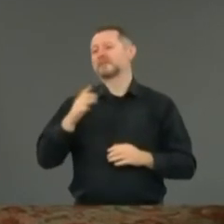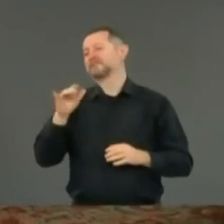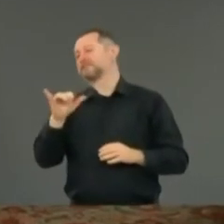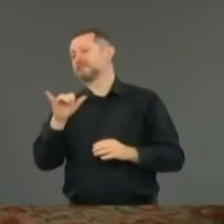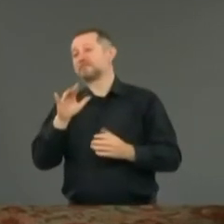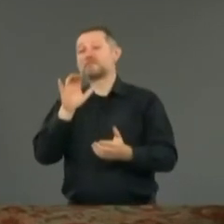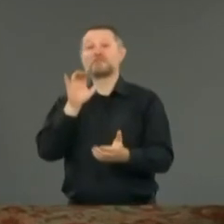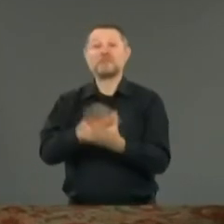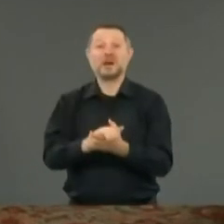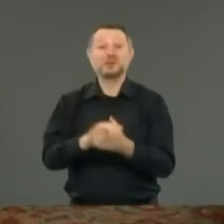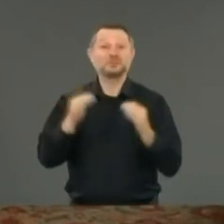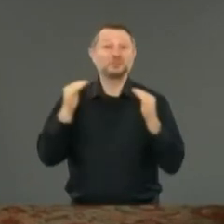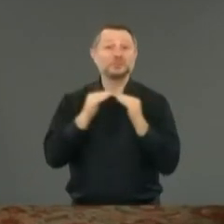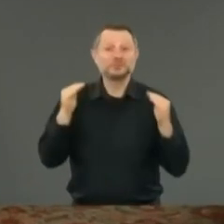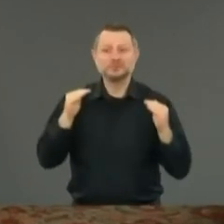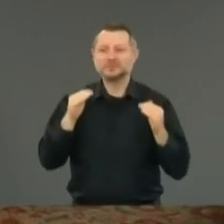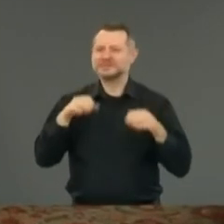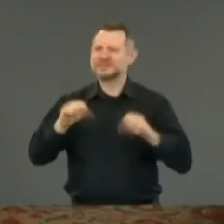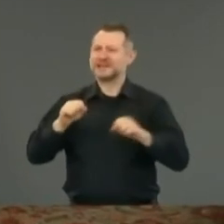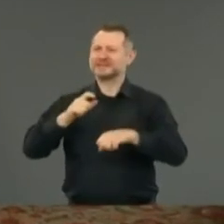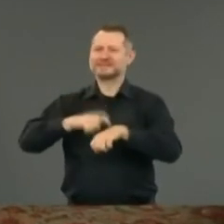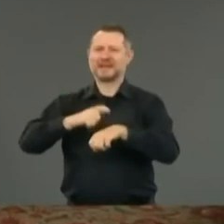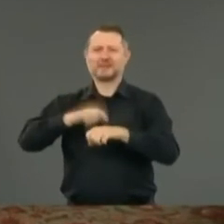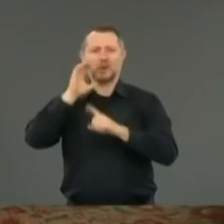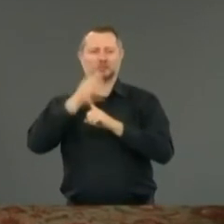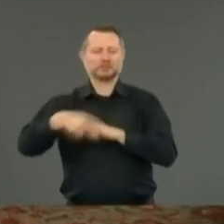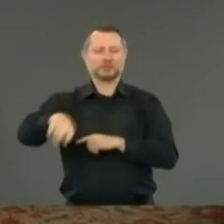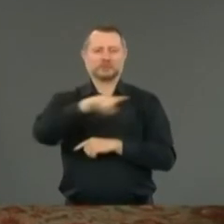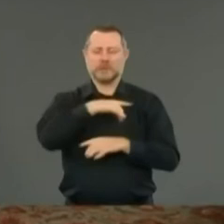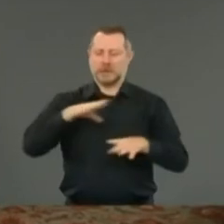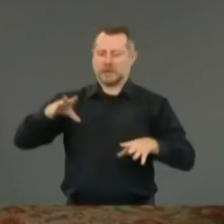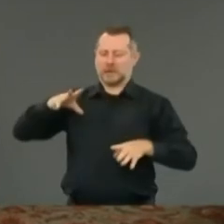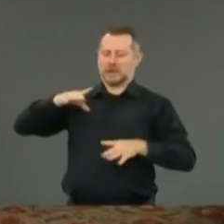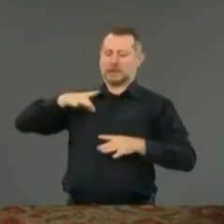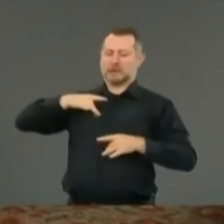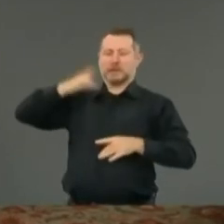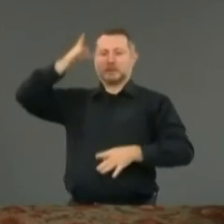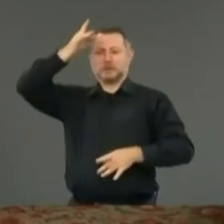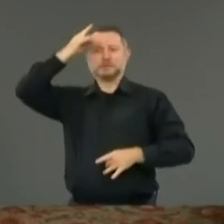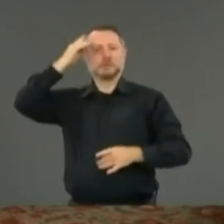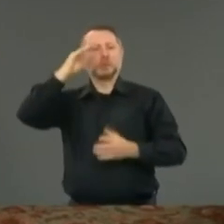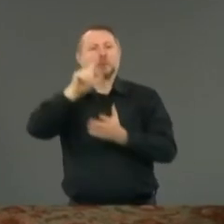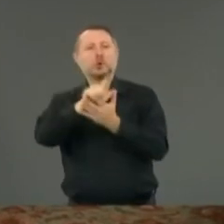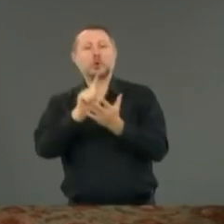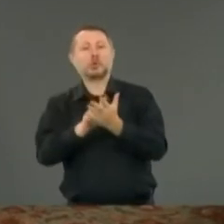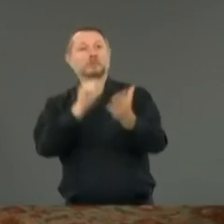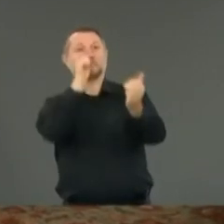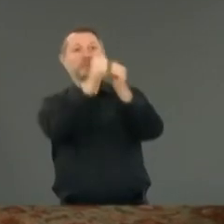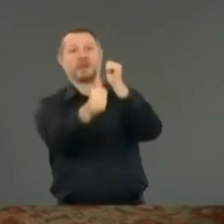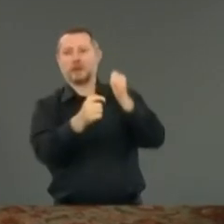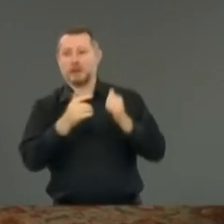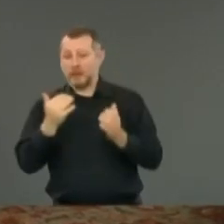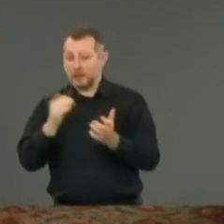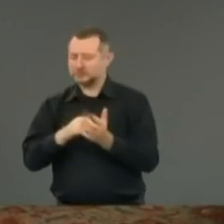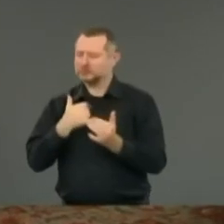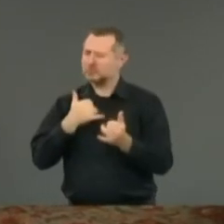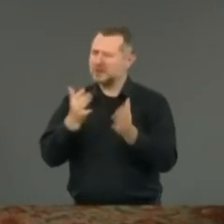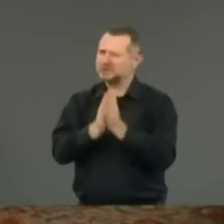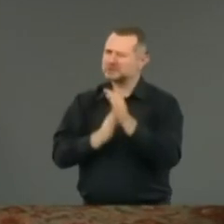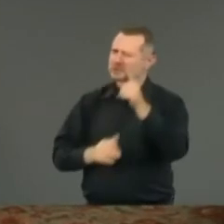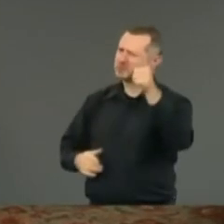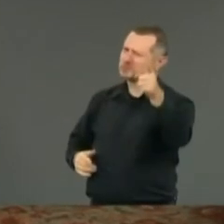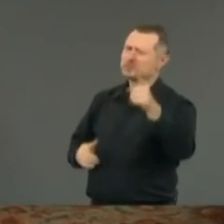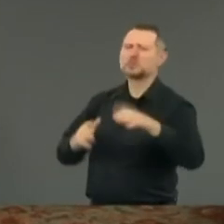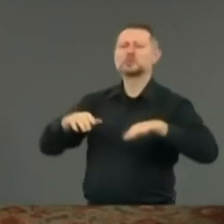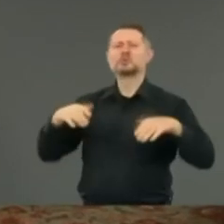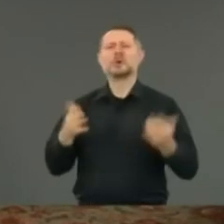time for the culture to sort of catch up to what the law had been. So, I'm asking you, what are the things that you need